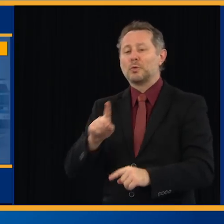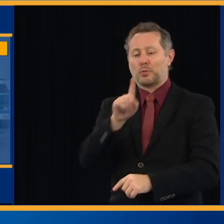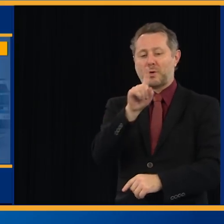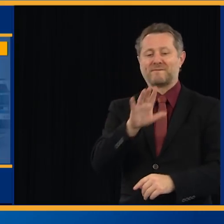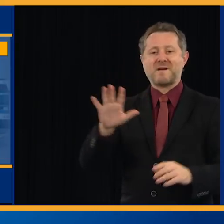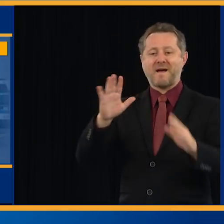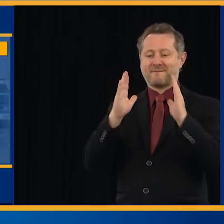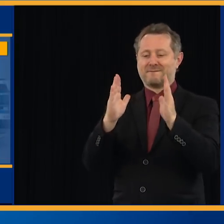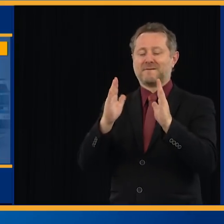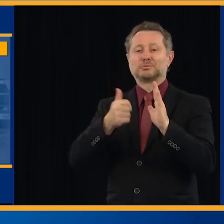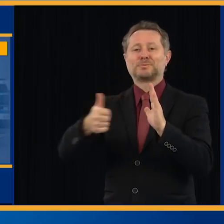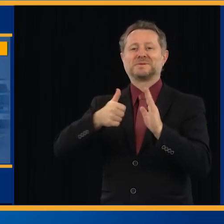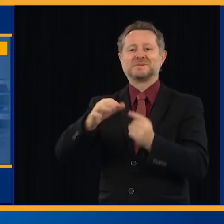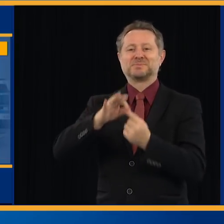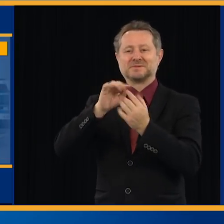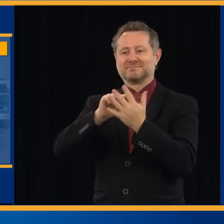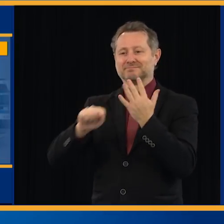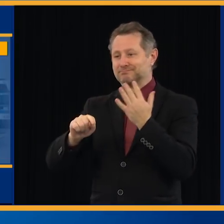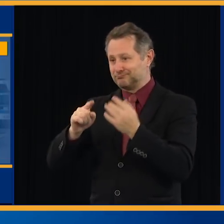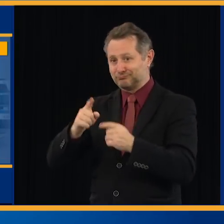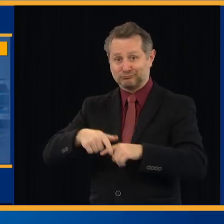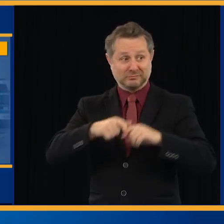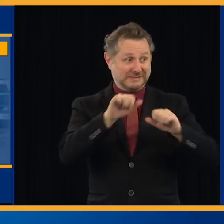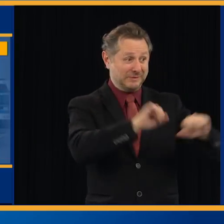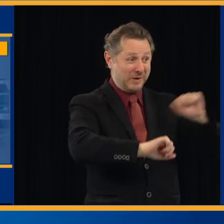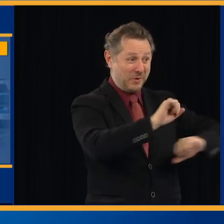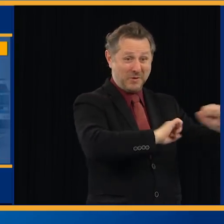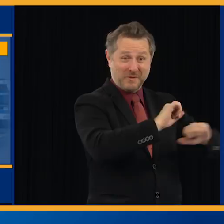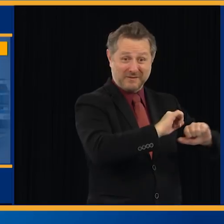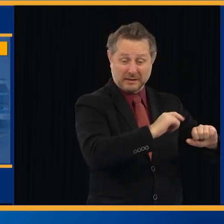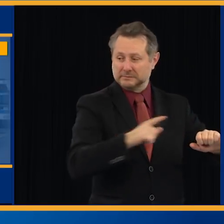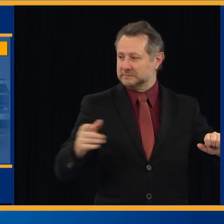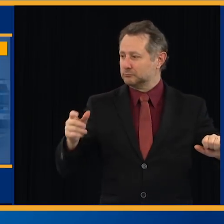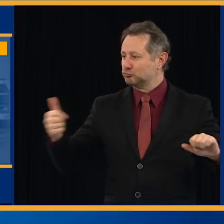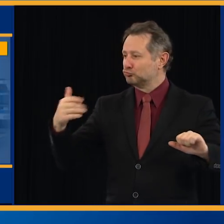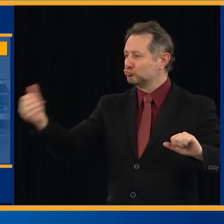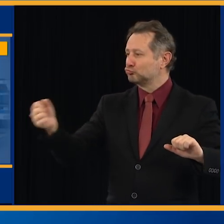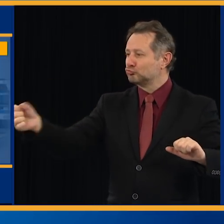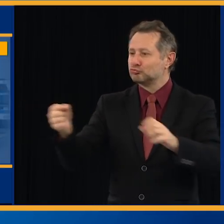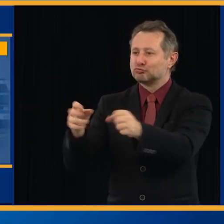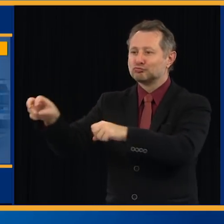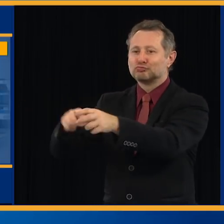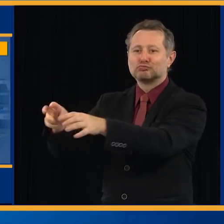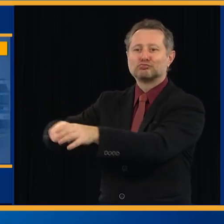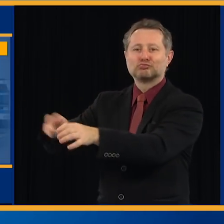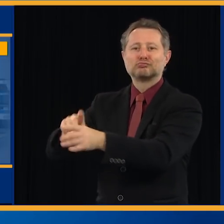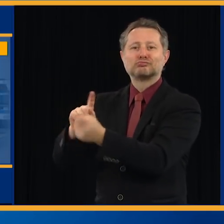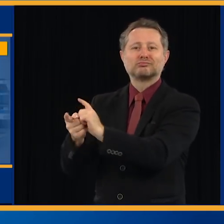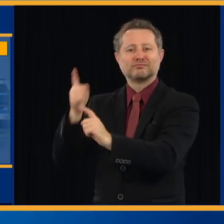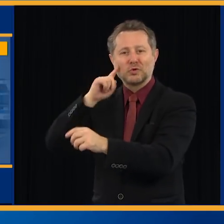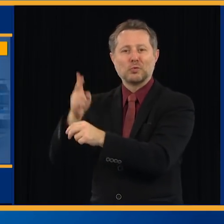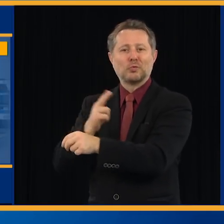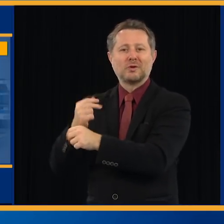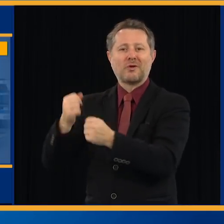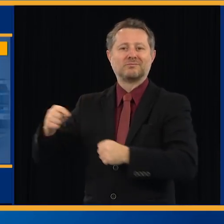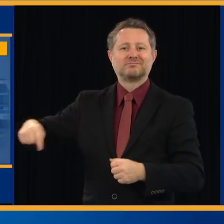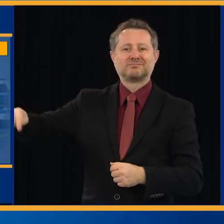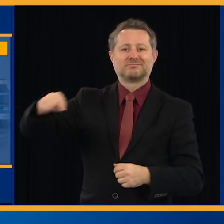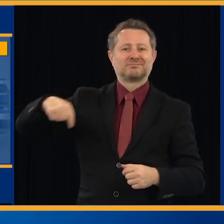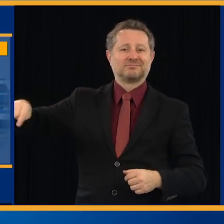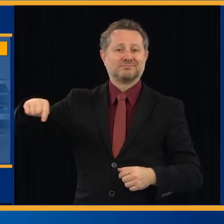So people who need transportation during 1 a.m. and 5 a.m. can have it,